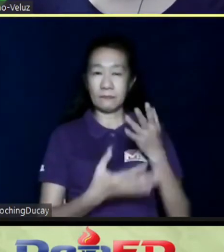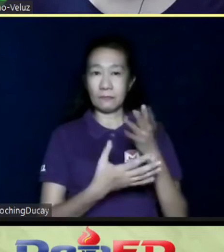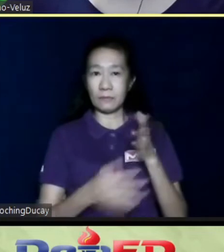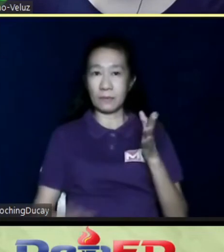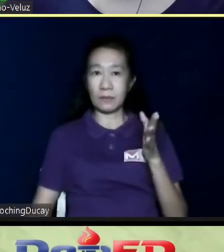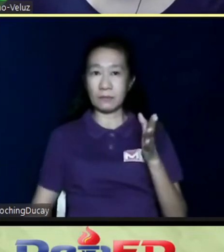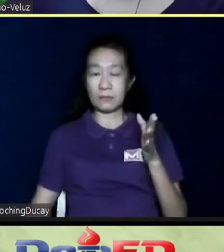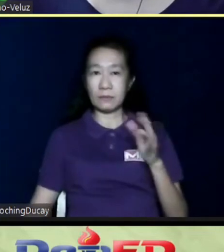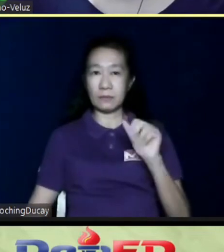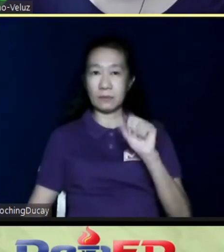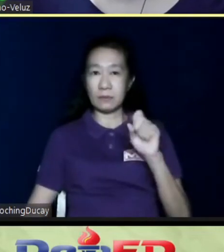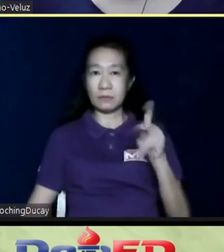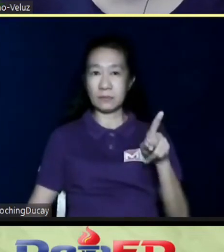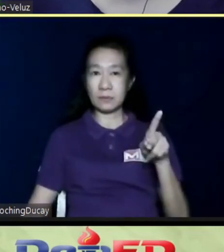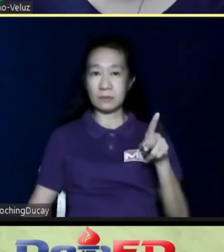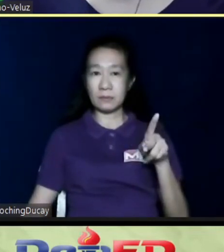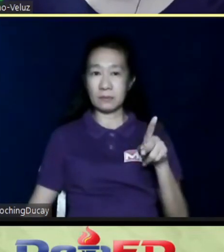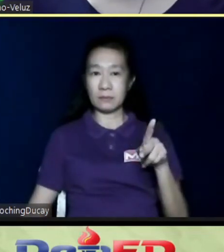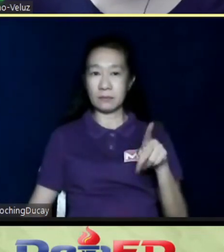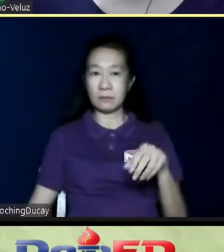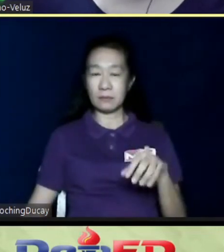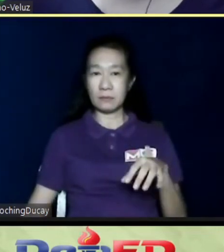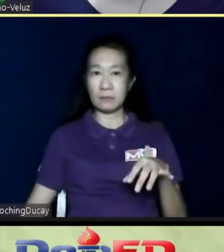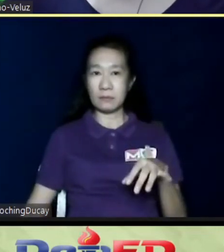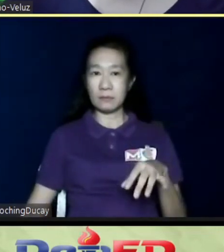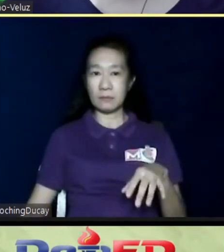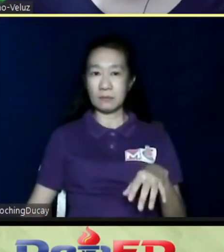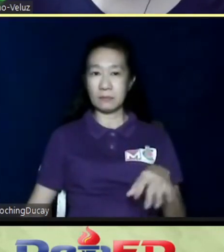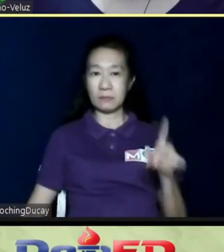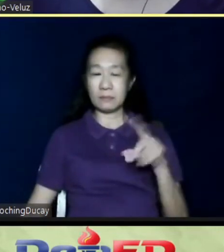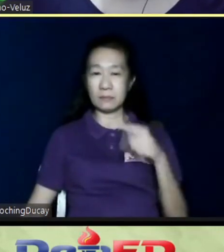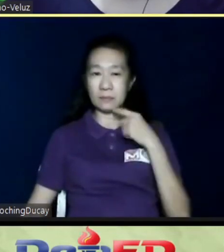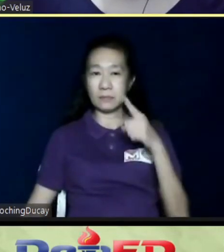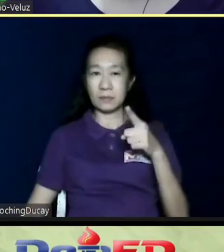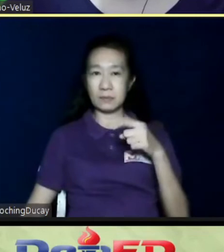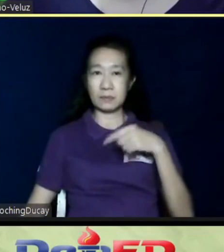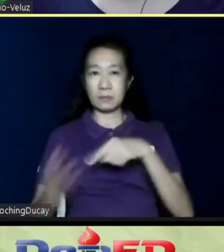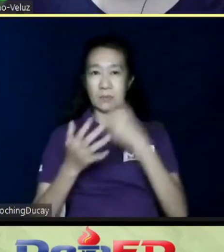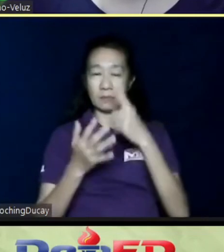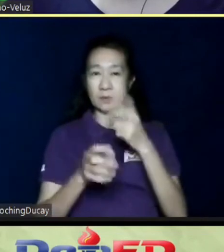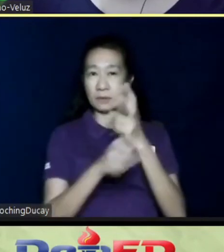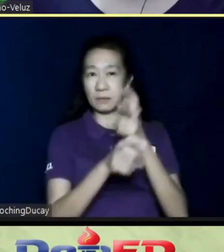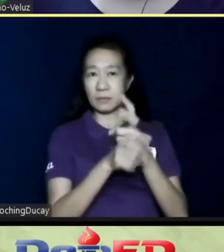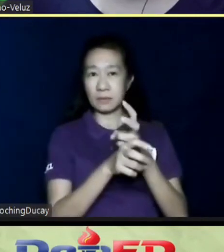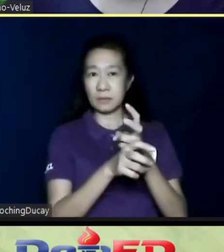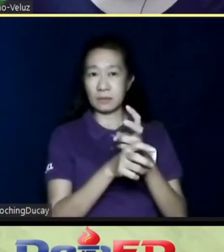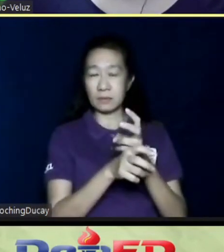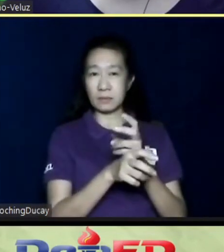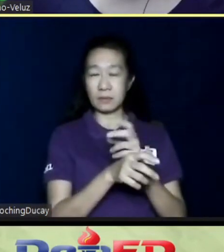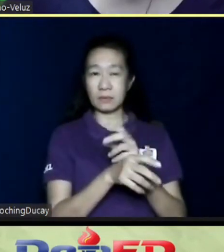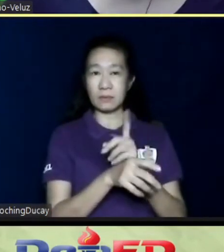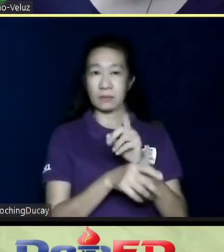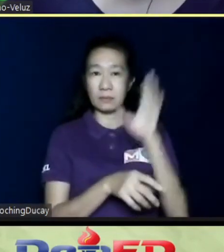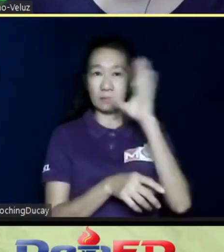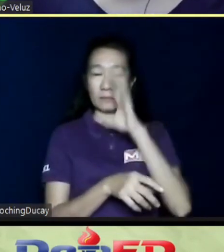Autism Works program, like Teacher Archie said, sometimes it's very difficult to find one professional who